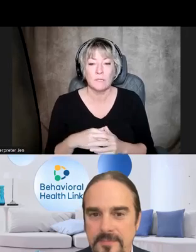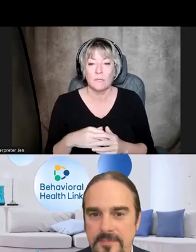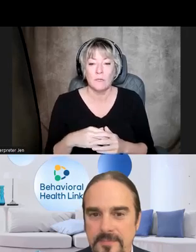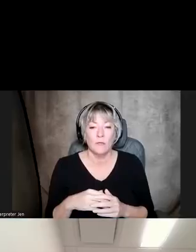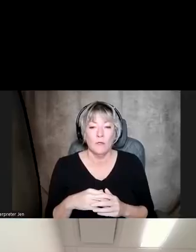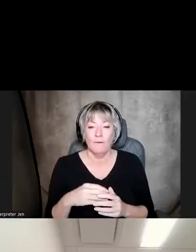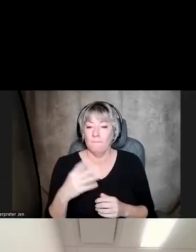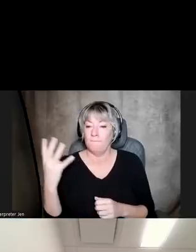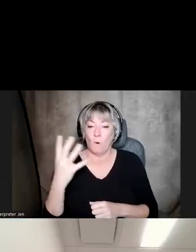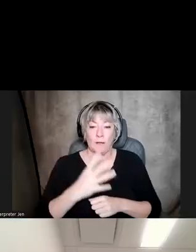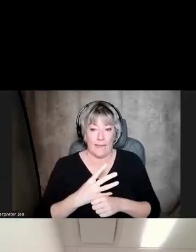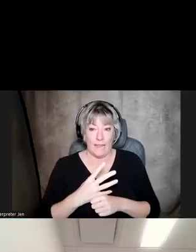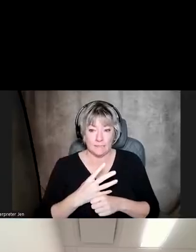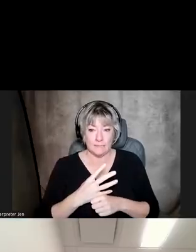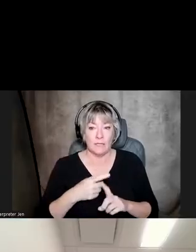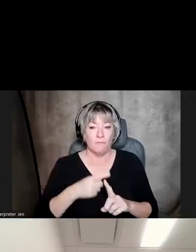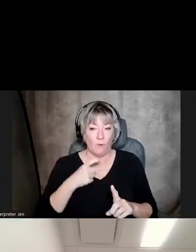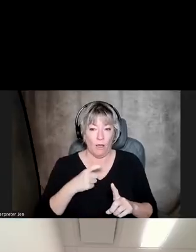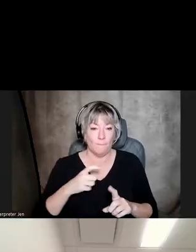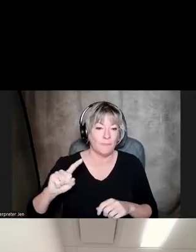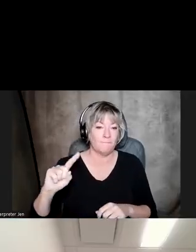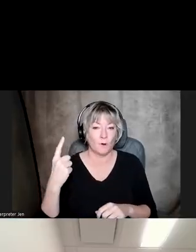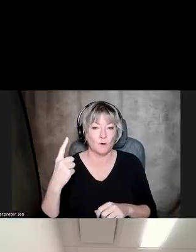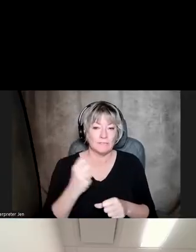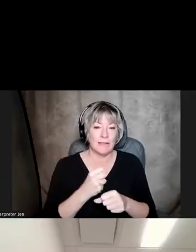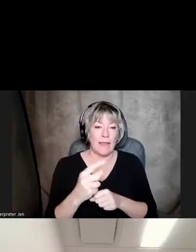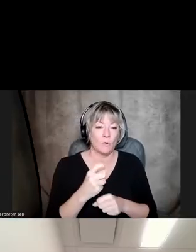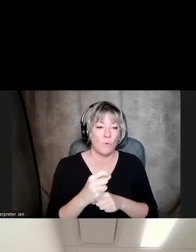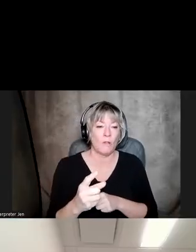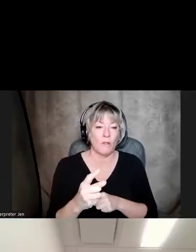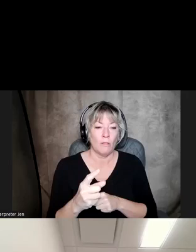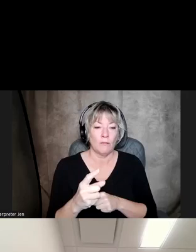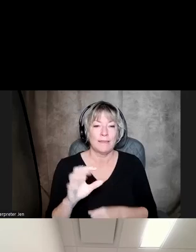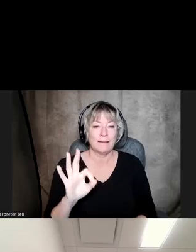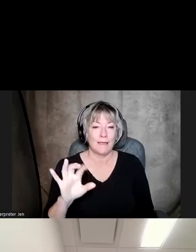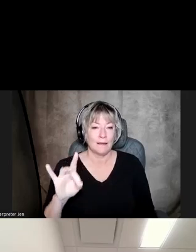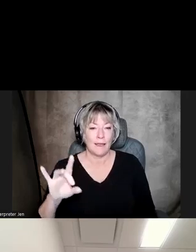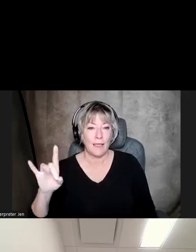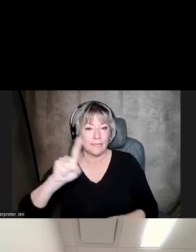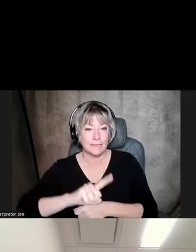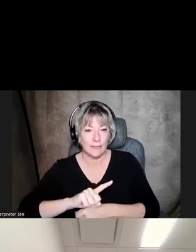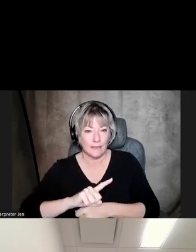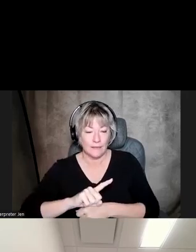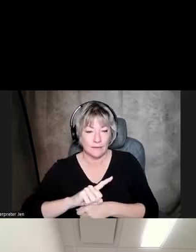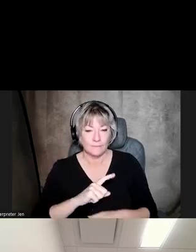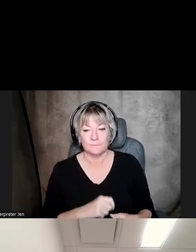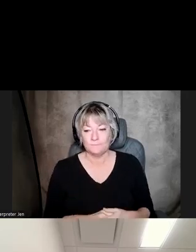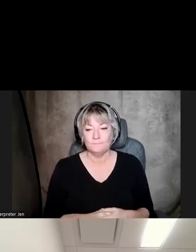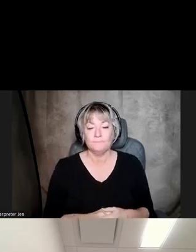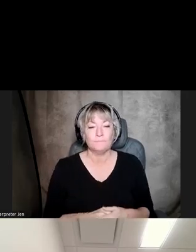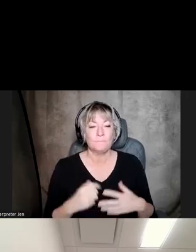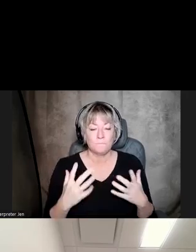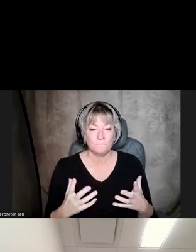four days away from the first annual 988 day. And